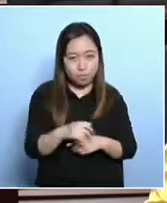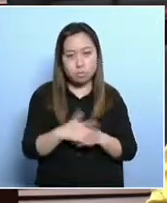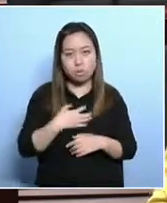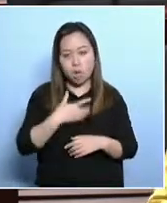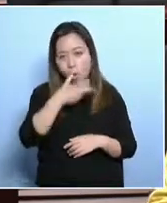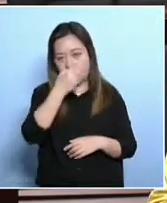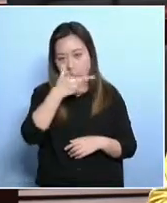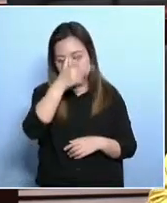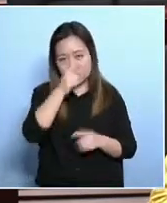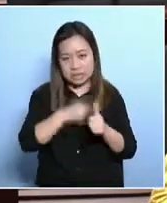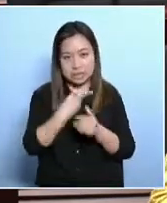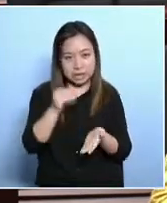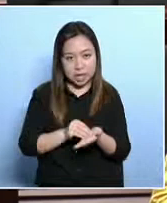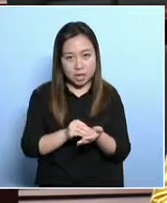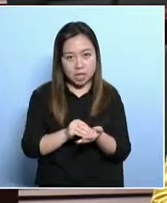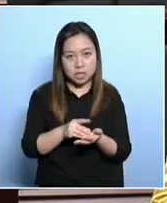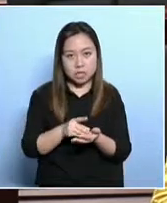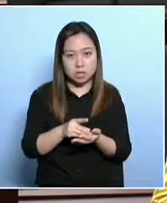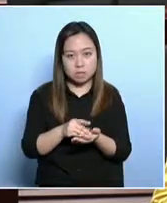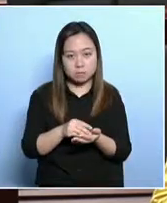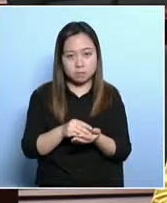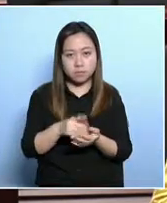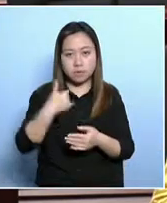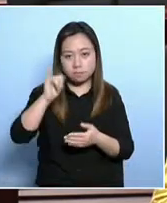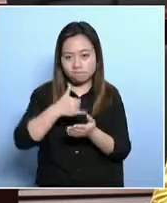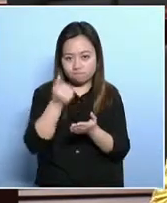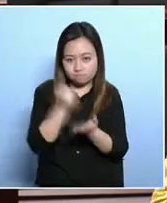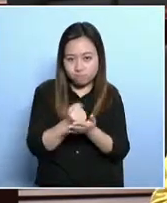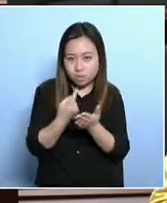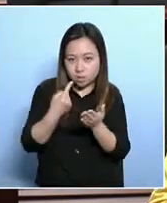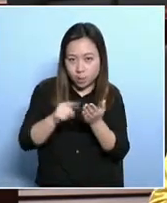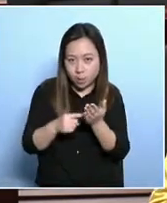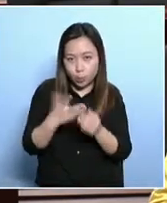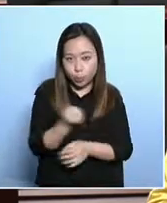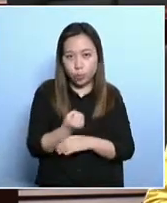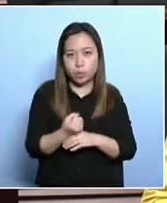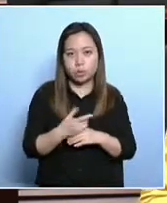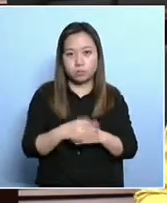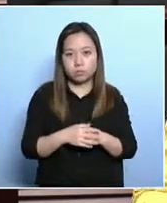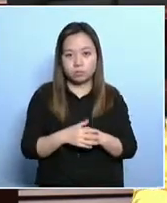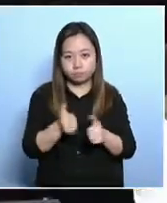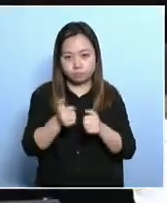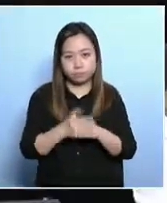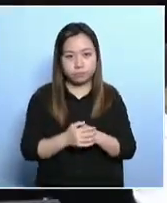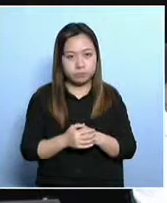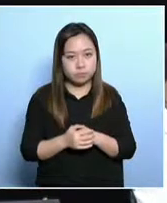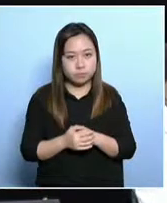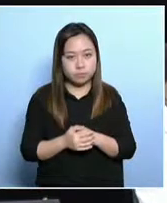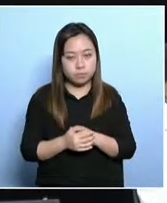we can't have an effective poverty alleviation target. We have to